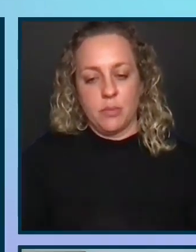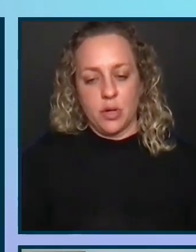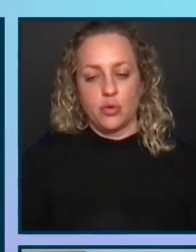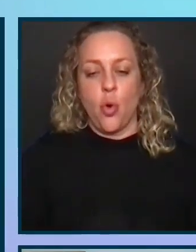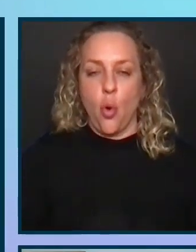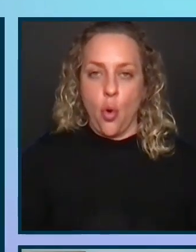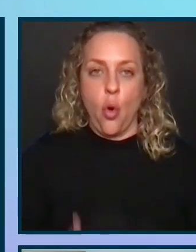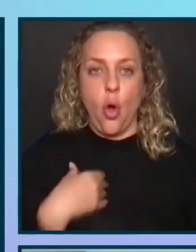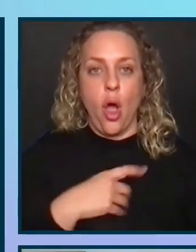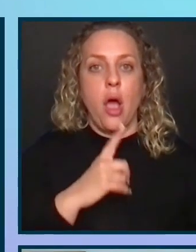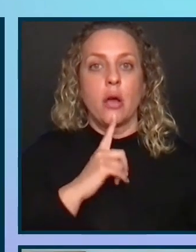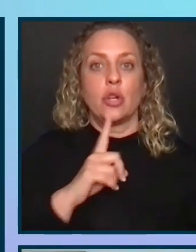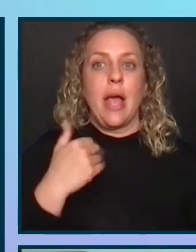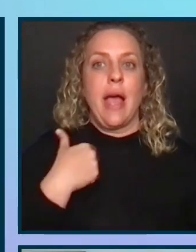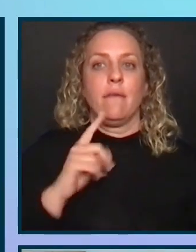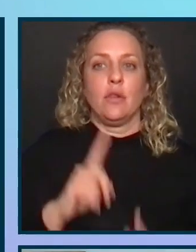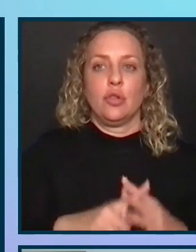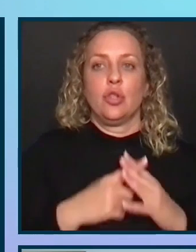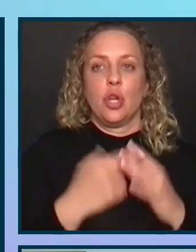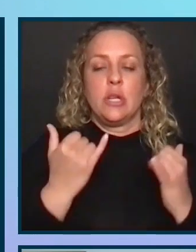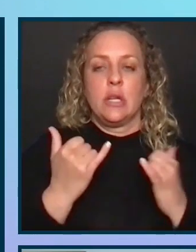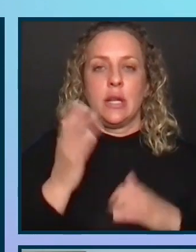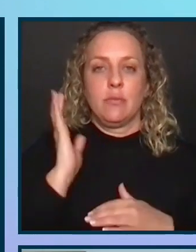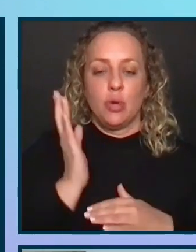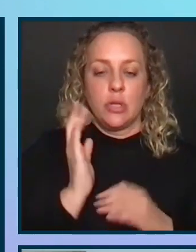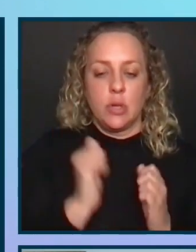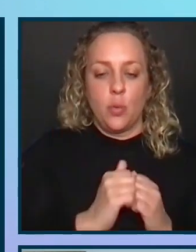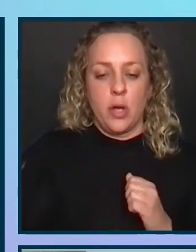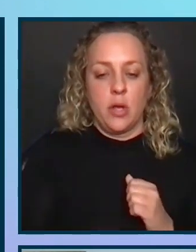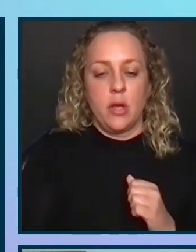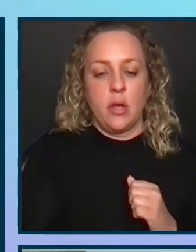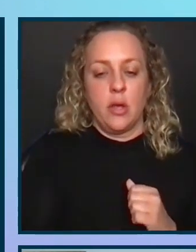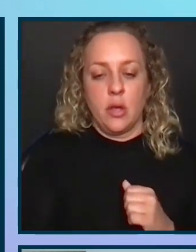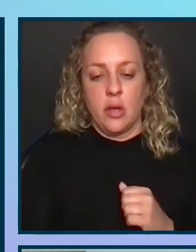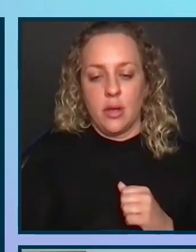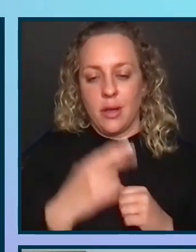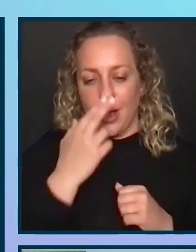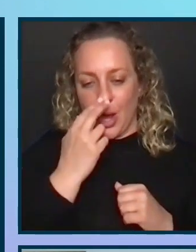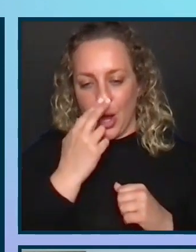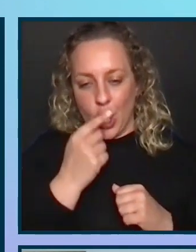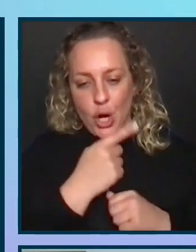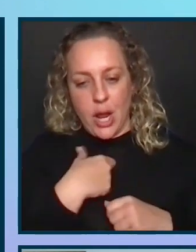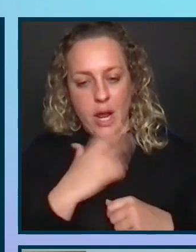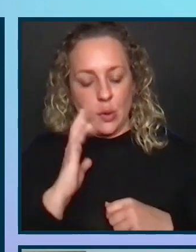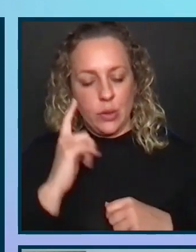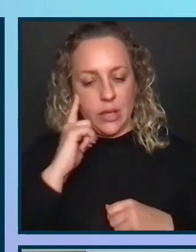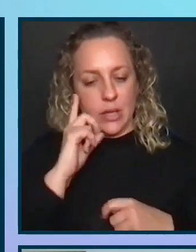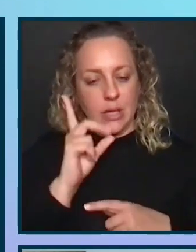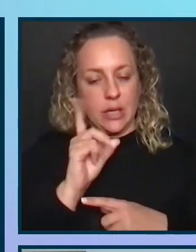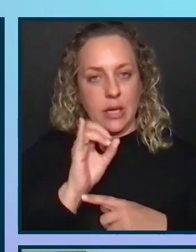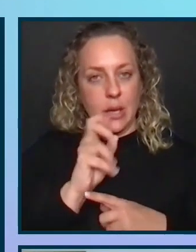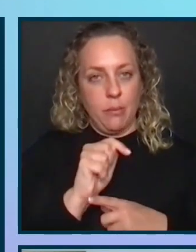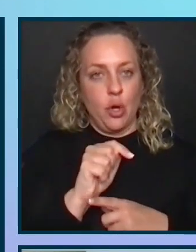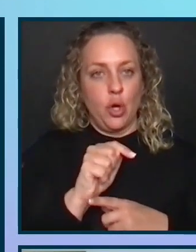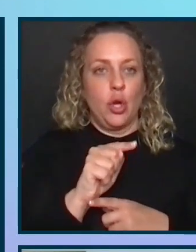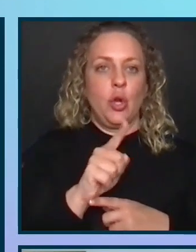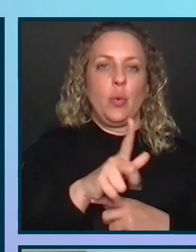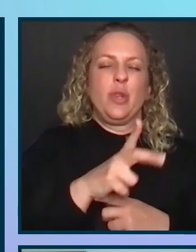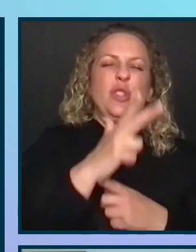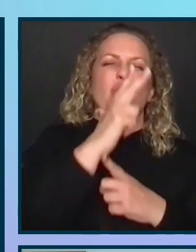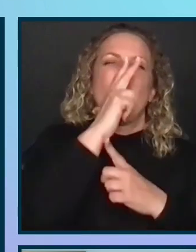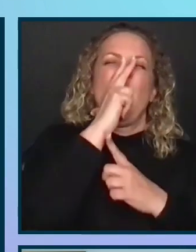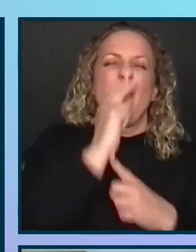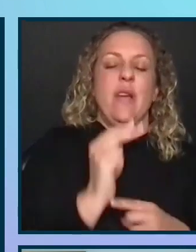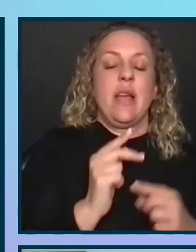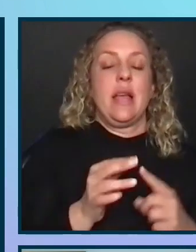I surely have to start off today's presentation with a cartoon. I used to think Dilbert was so, so funny,